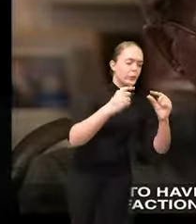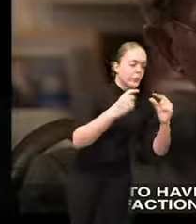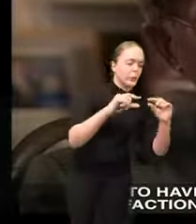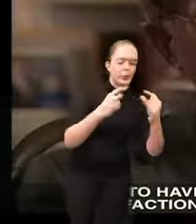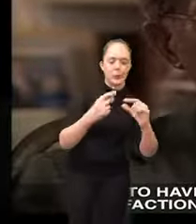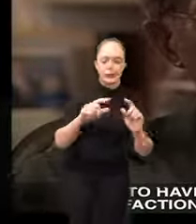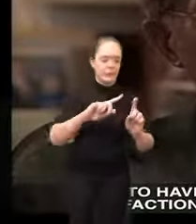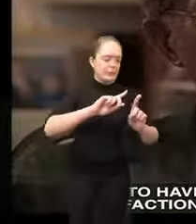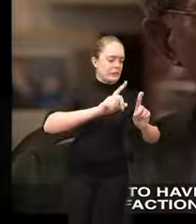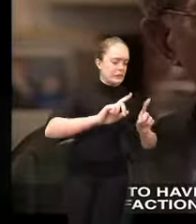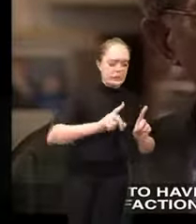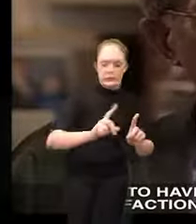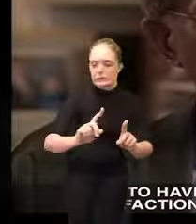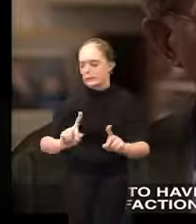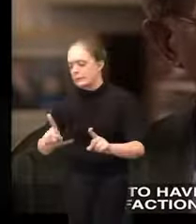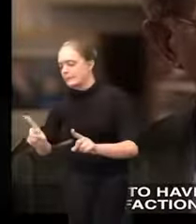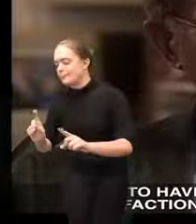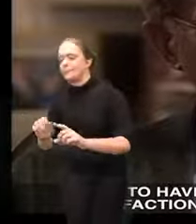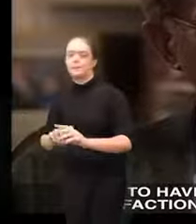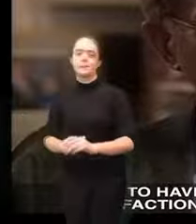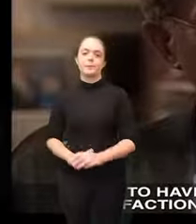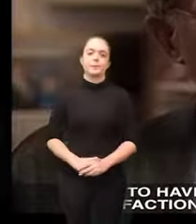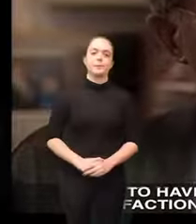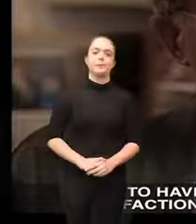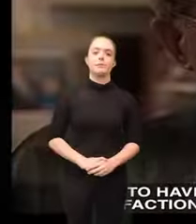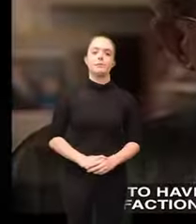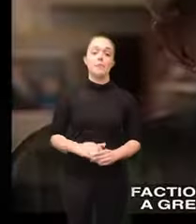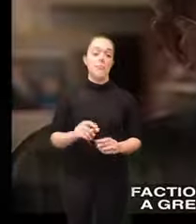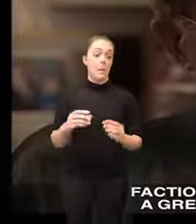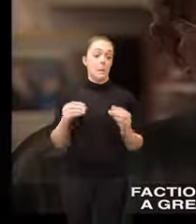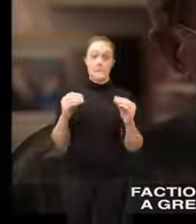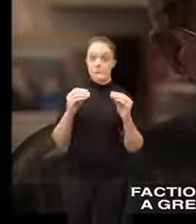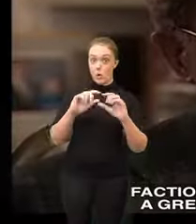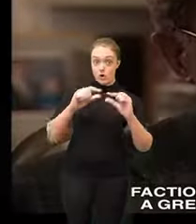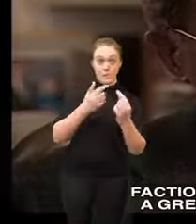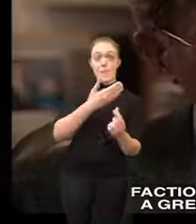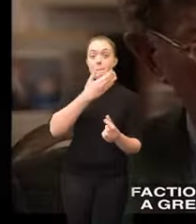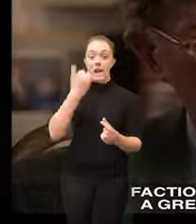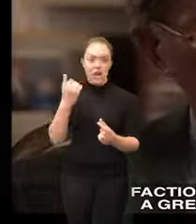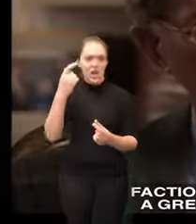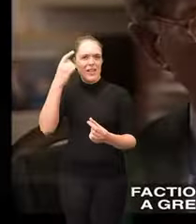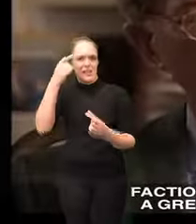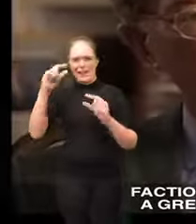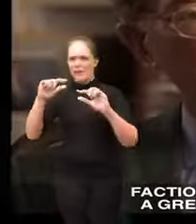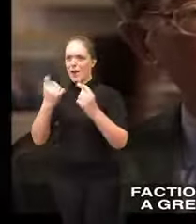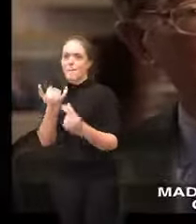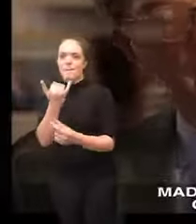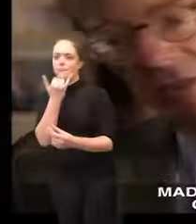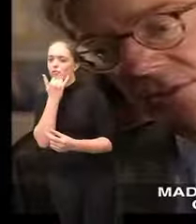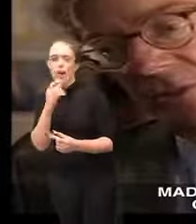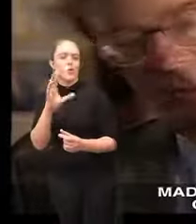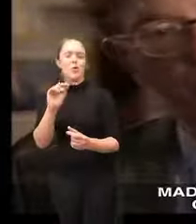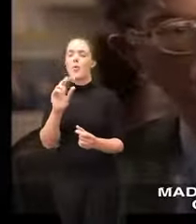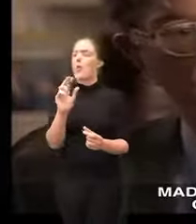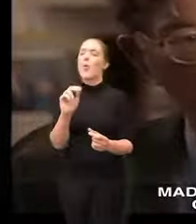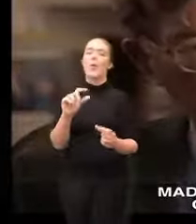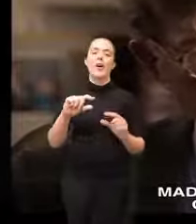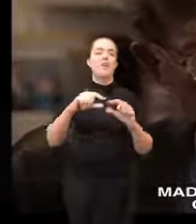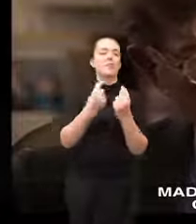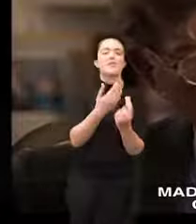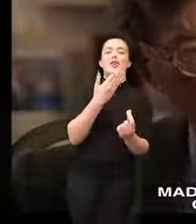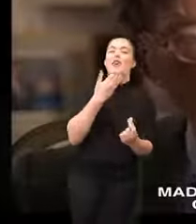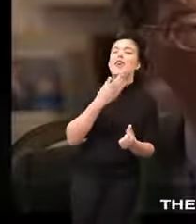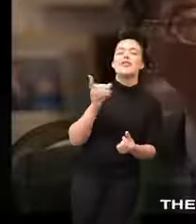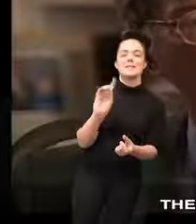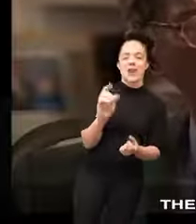allow you to have a saving multiplicity of factions the more the merrier faction used to be considered the great enemy of democracy Madison said no wrong